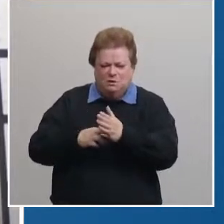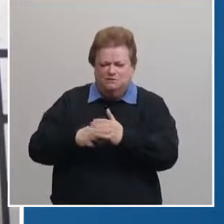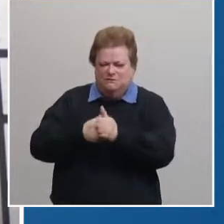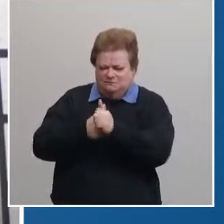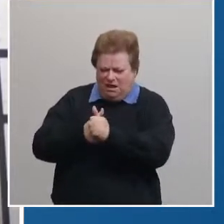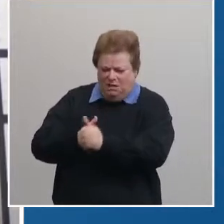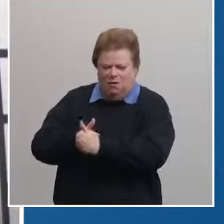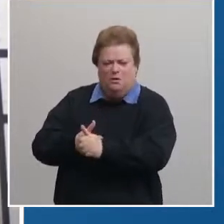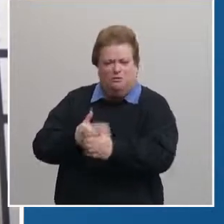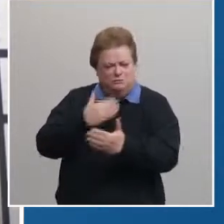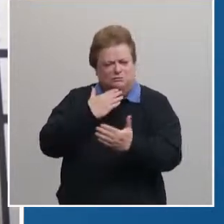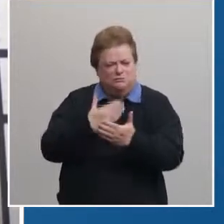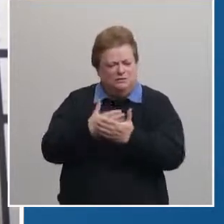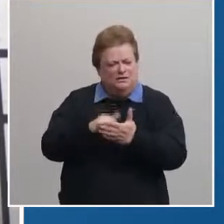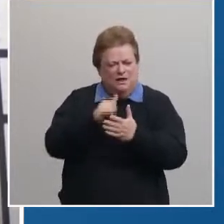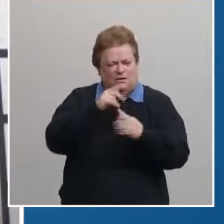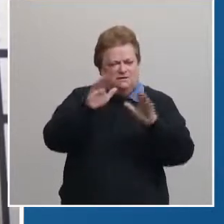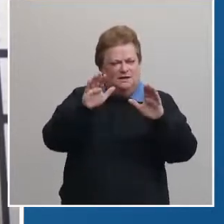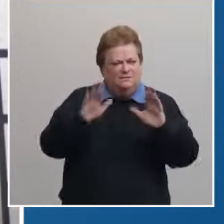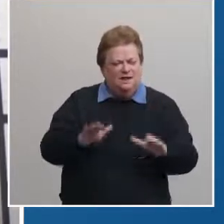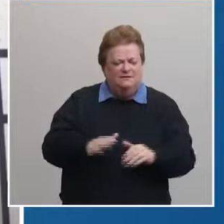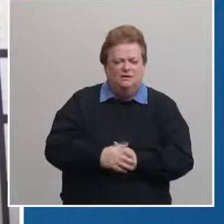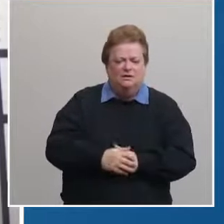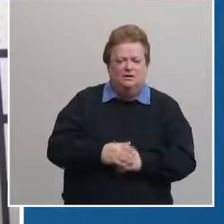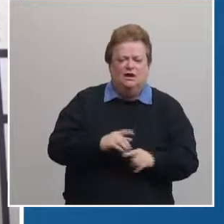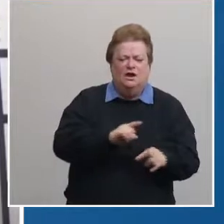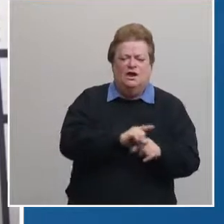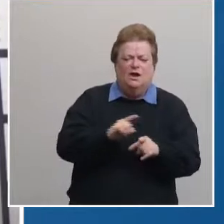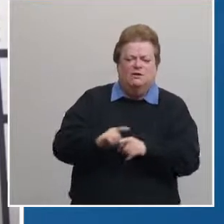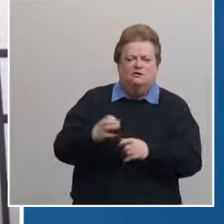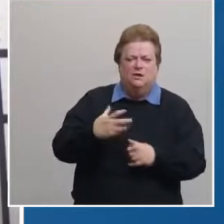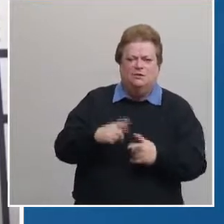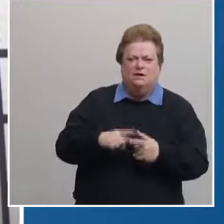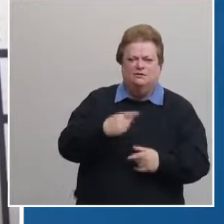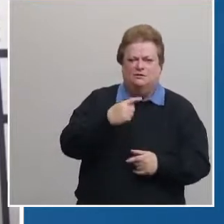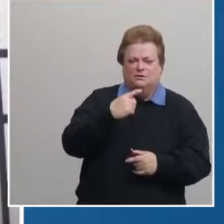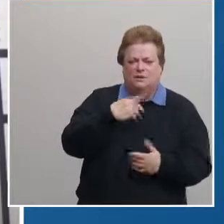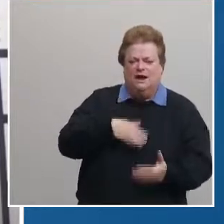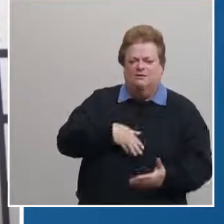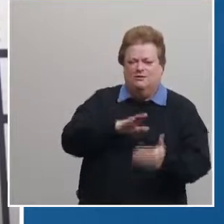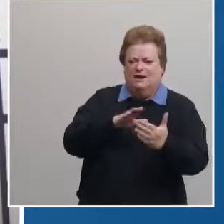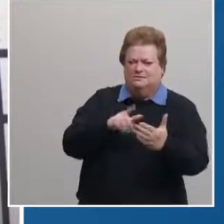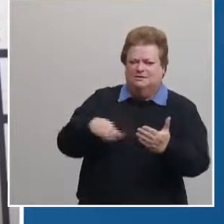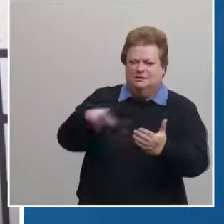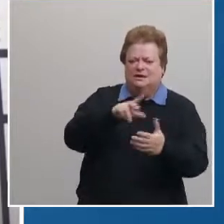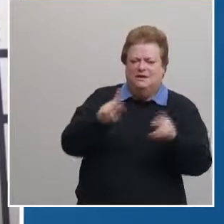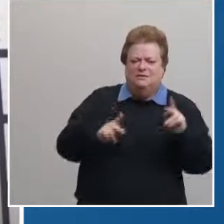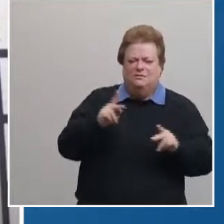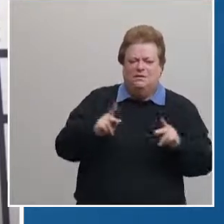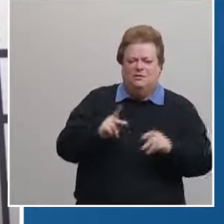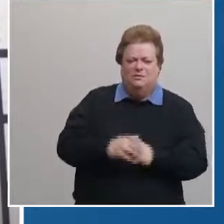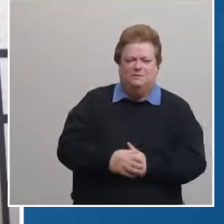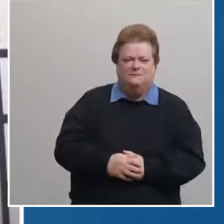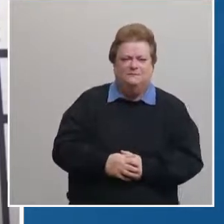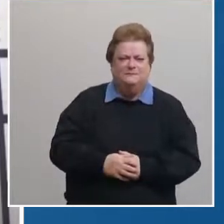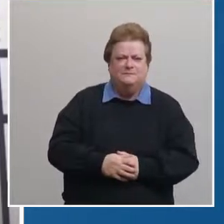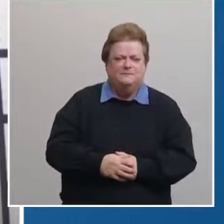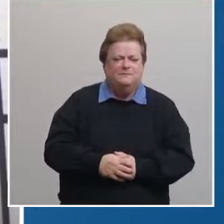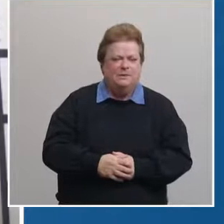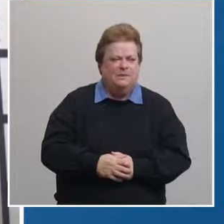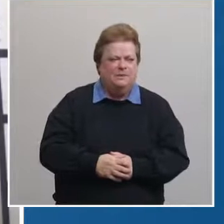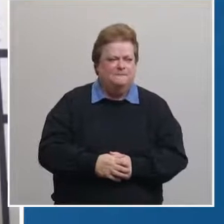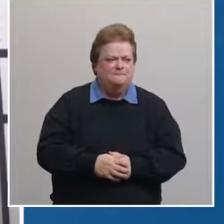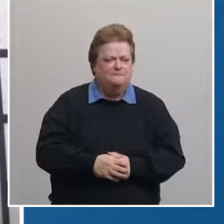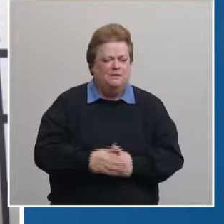I also kind of want to take this time just to kind of address the public on the fact that while the dental